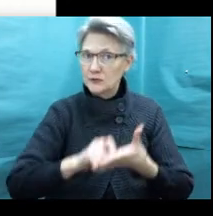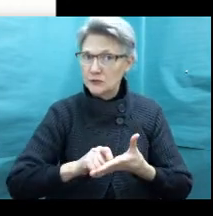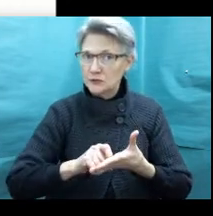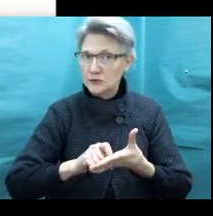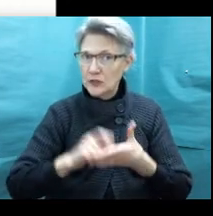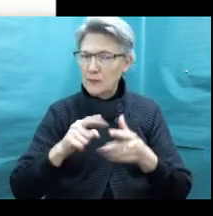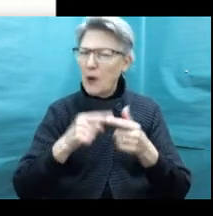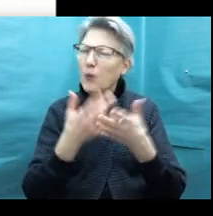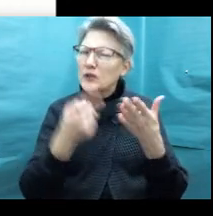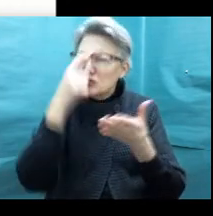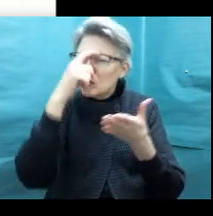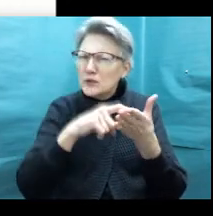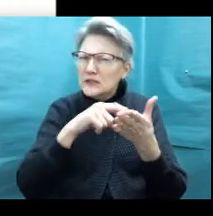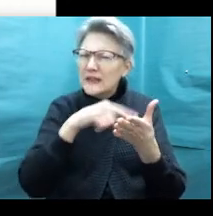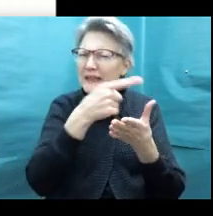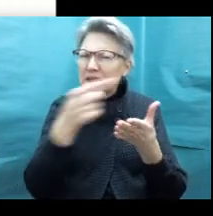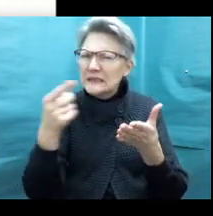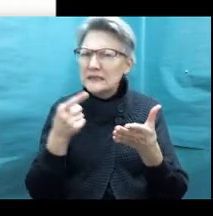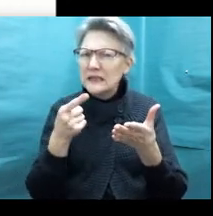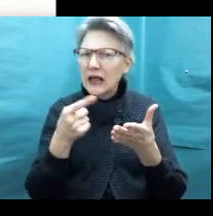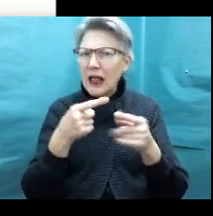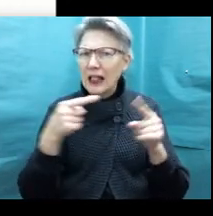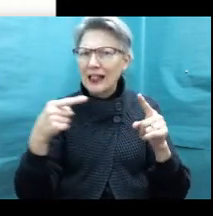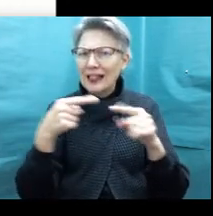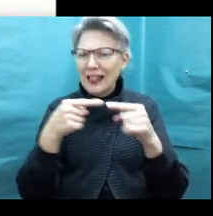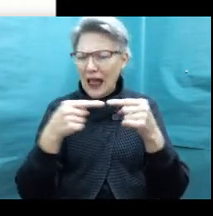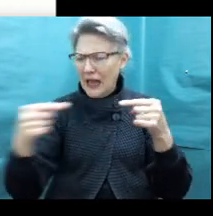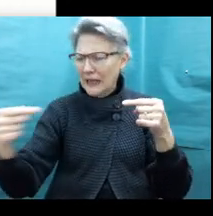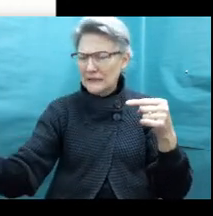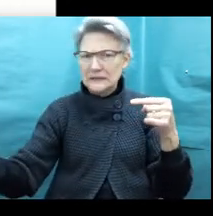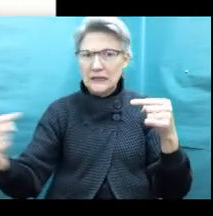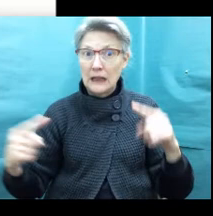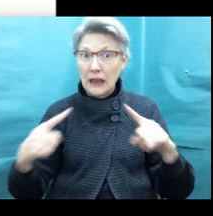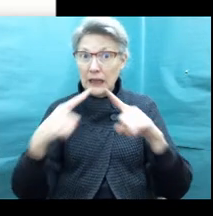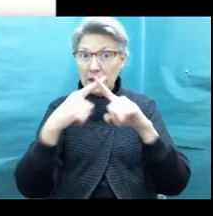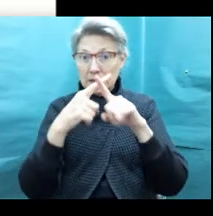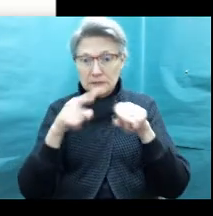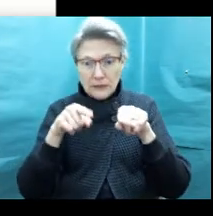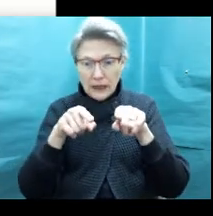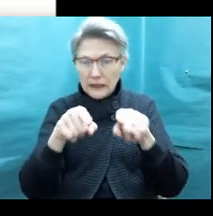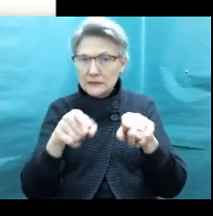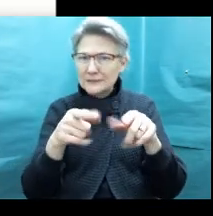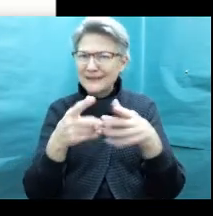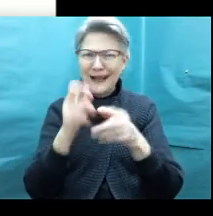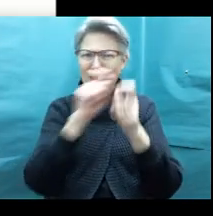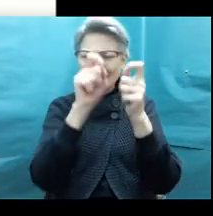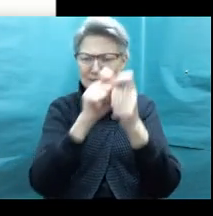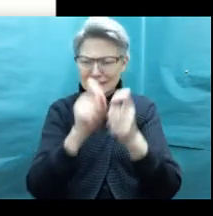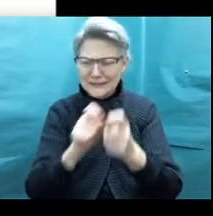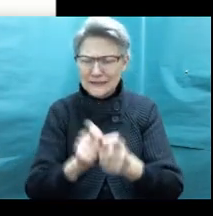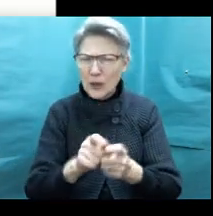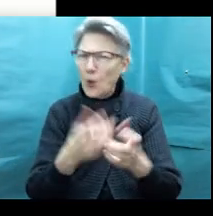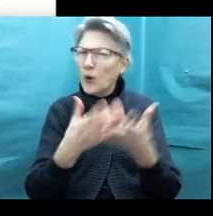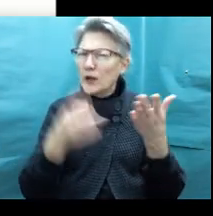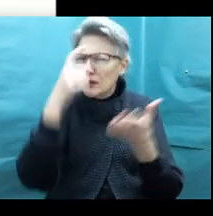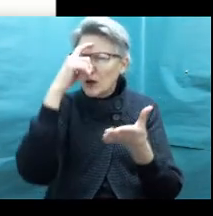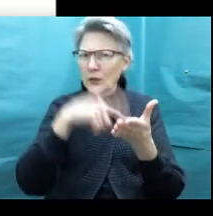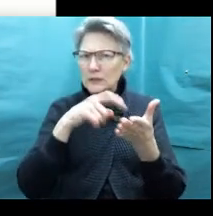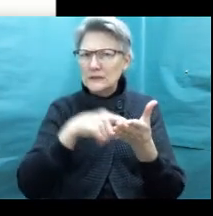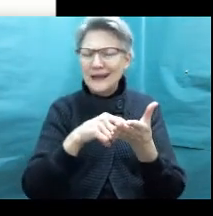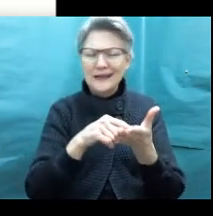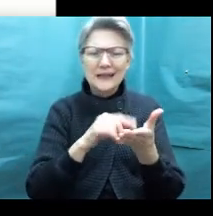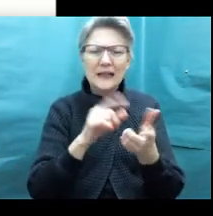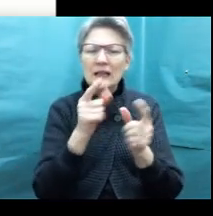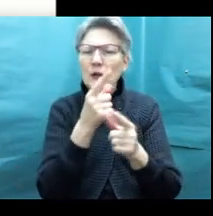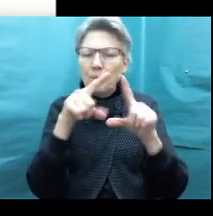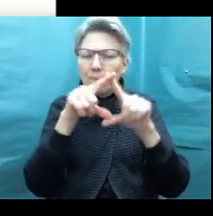notes about what do you notice with these lines. It doesn't have to be a lot of details, just some things that you notice could be on a post-it or a piece of scratch